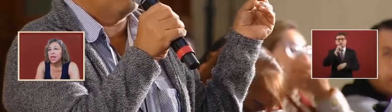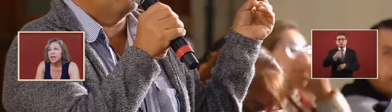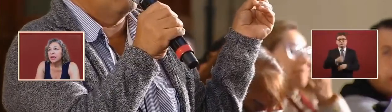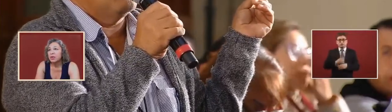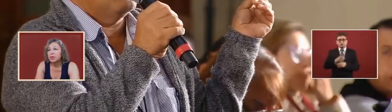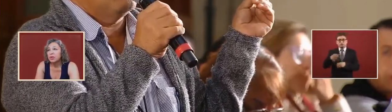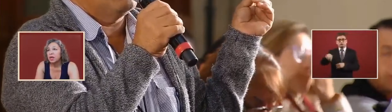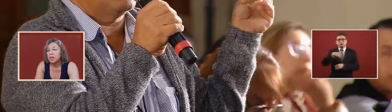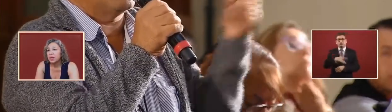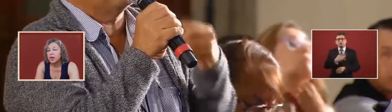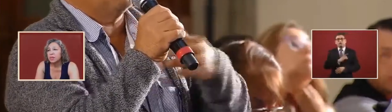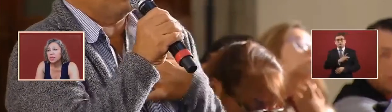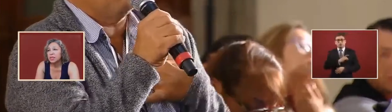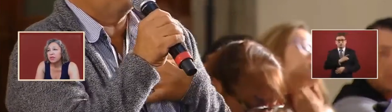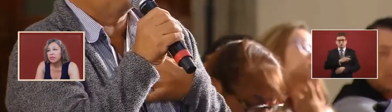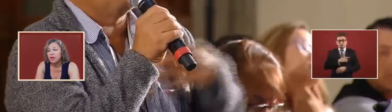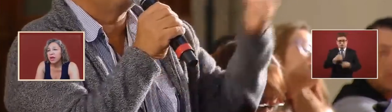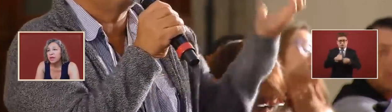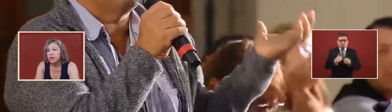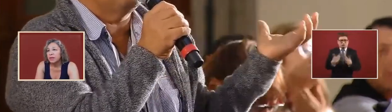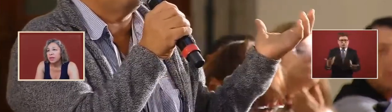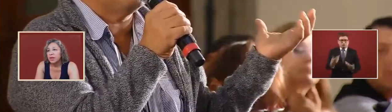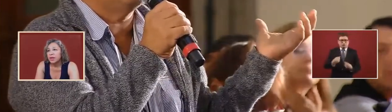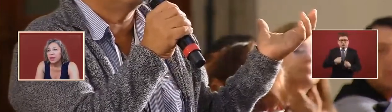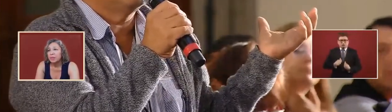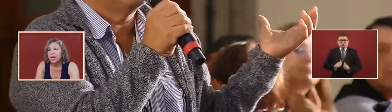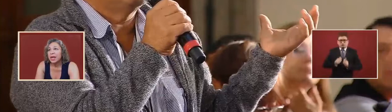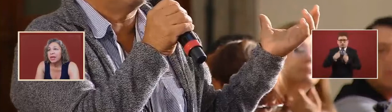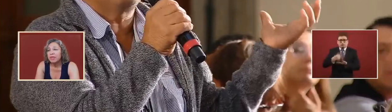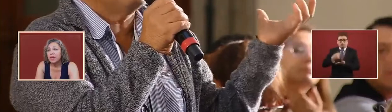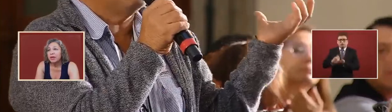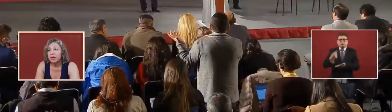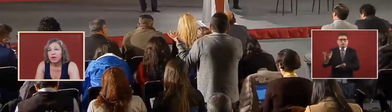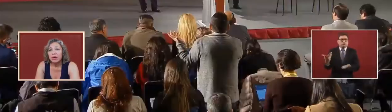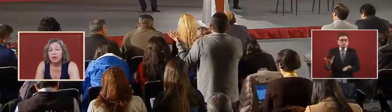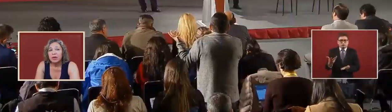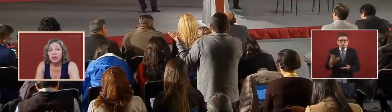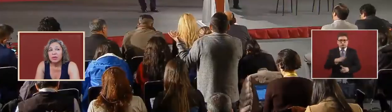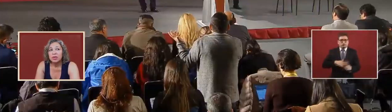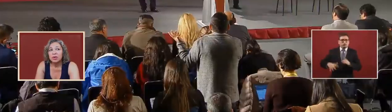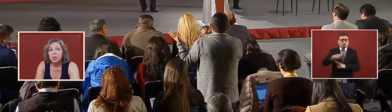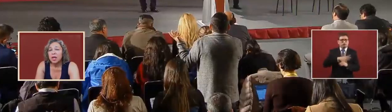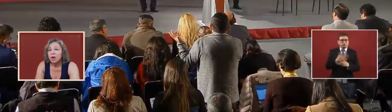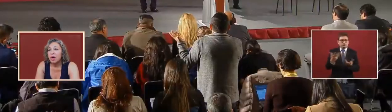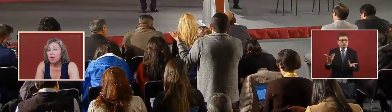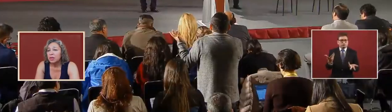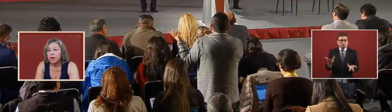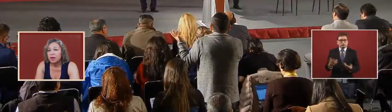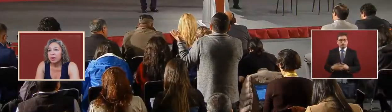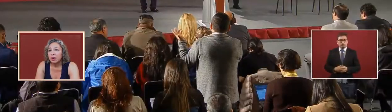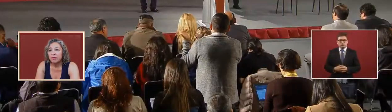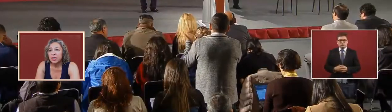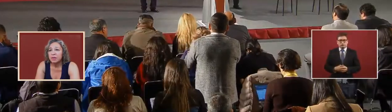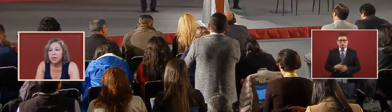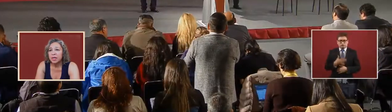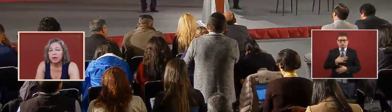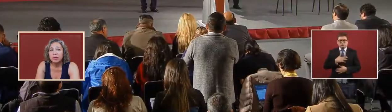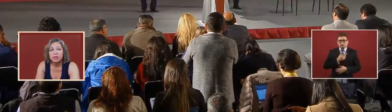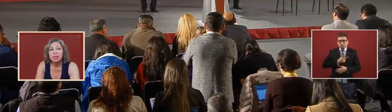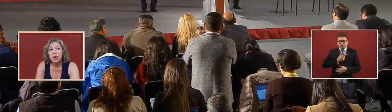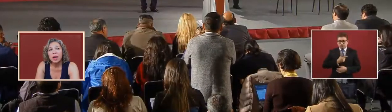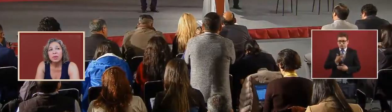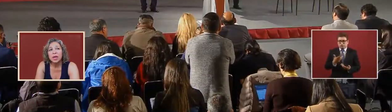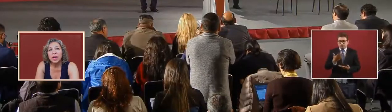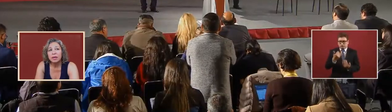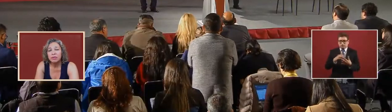he says they can't go to tamalipas because they're afraid but i live there so we are all there afraid to be there